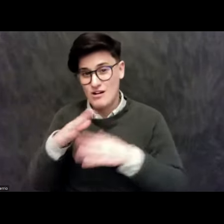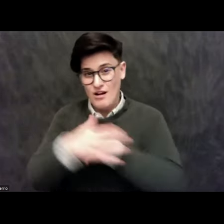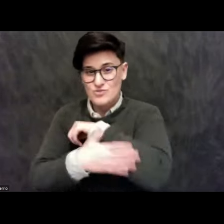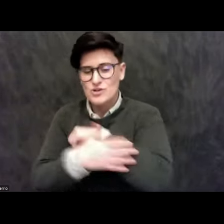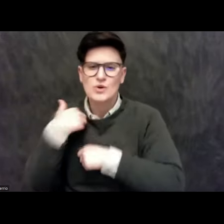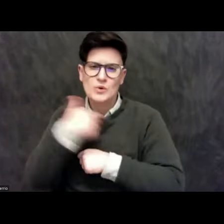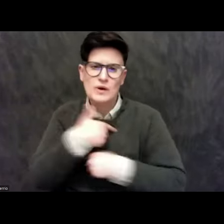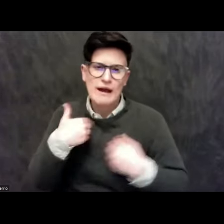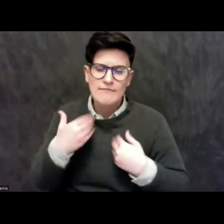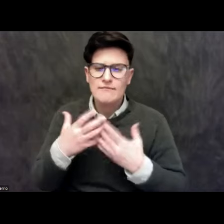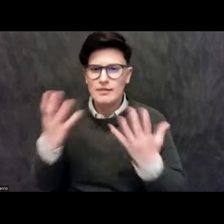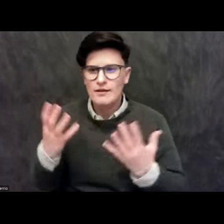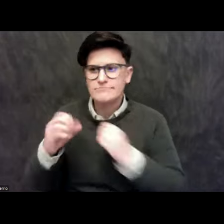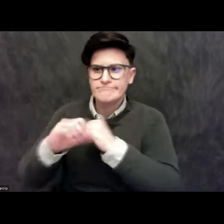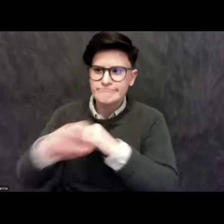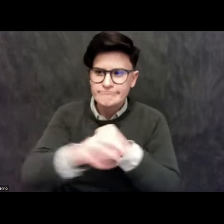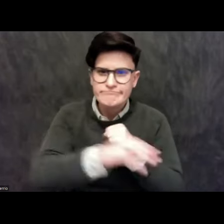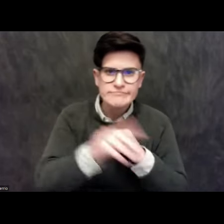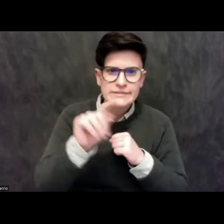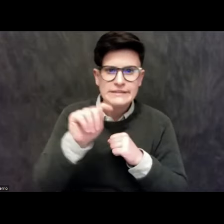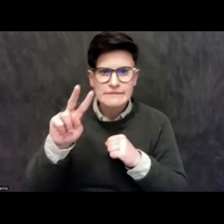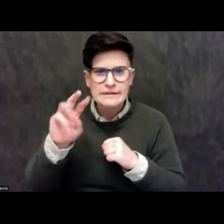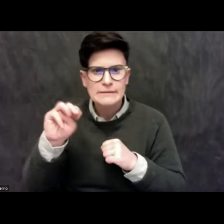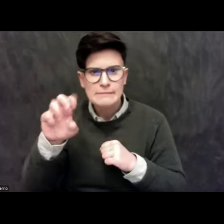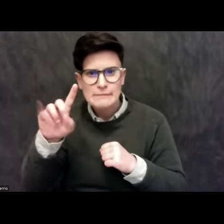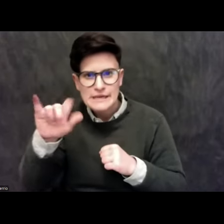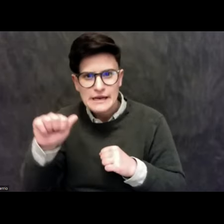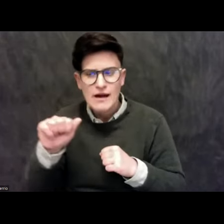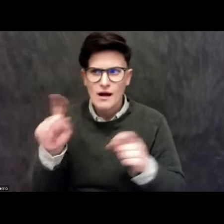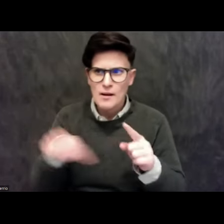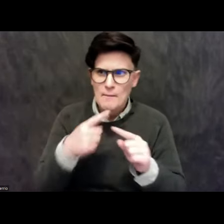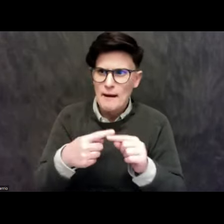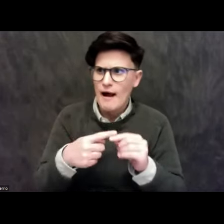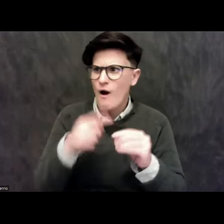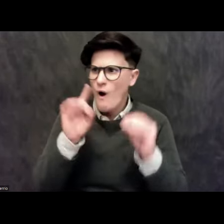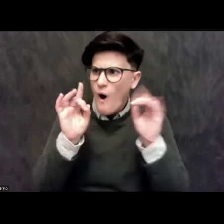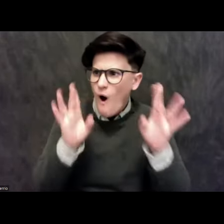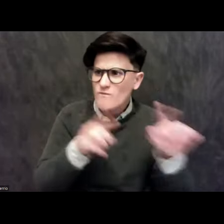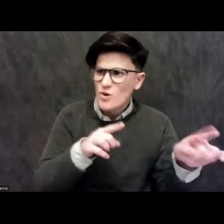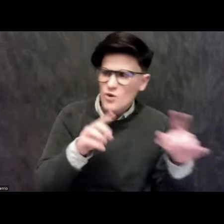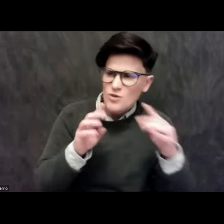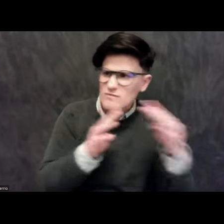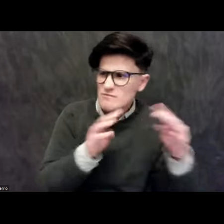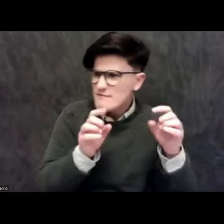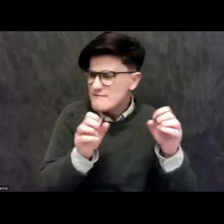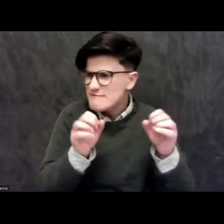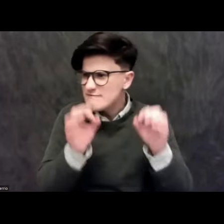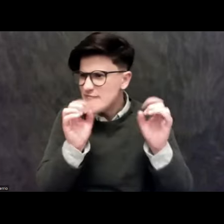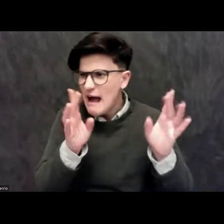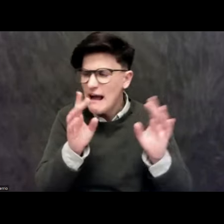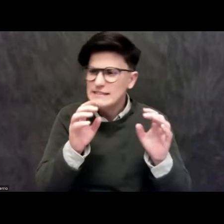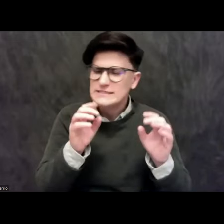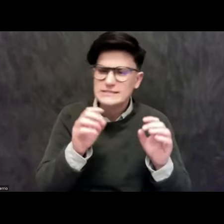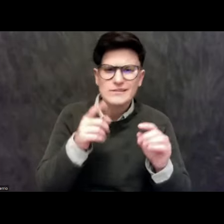violence. It is true, there is violence along the border. Of course, smuggling activities